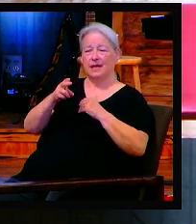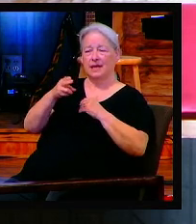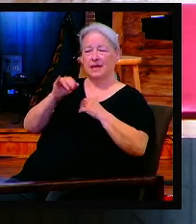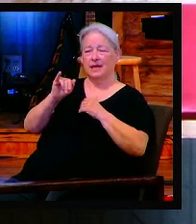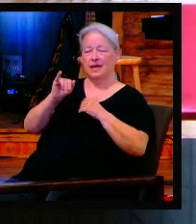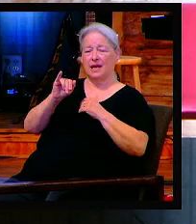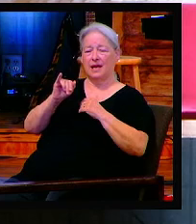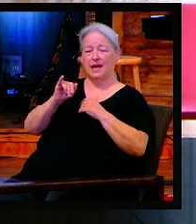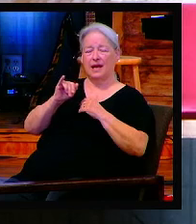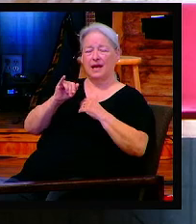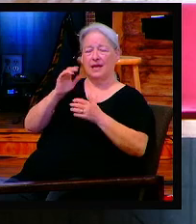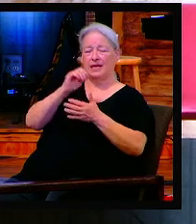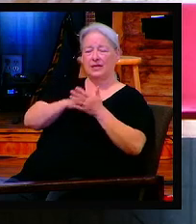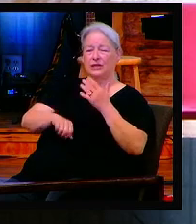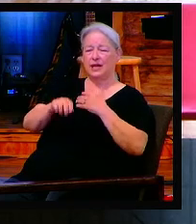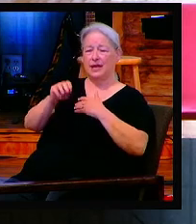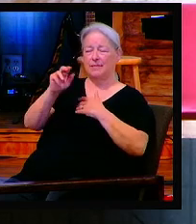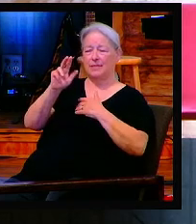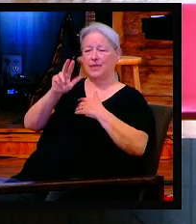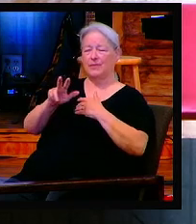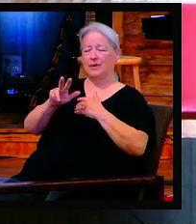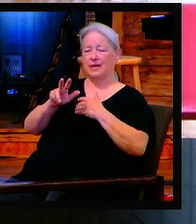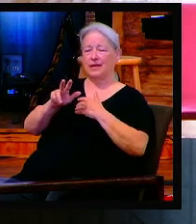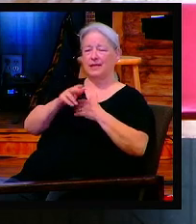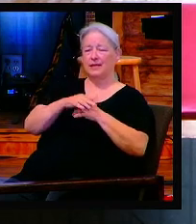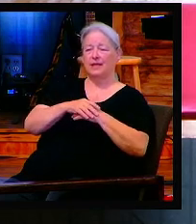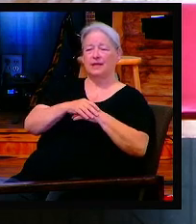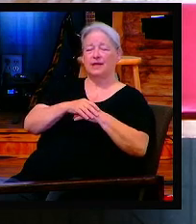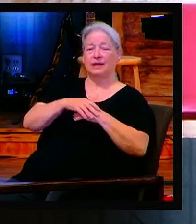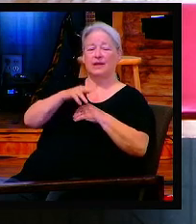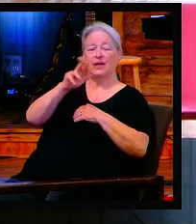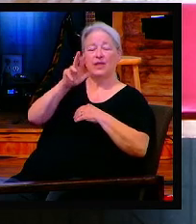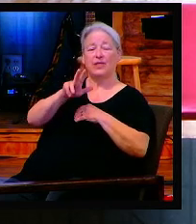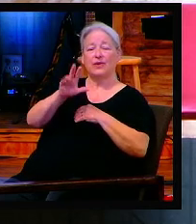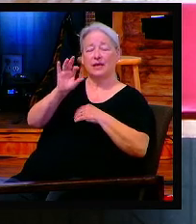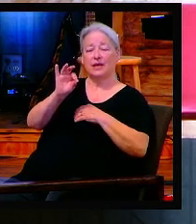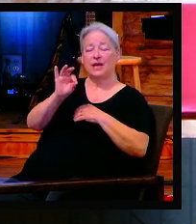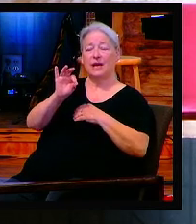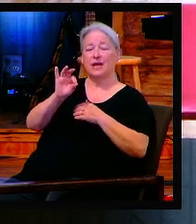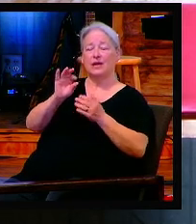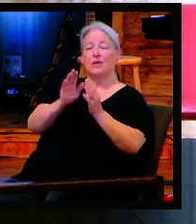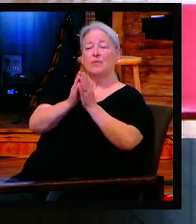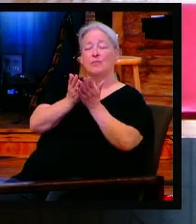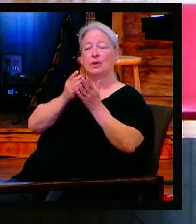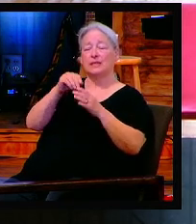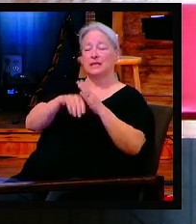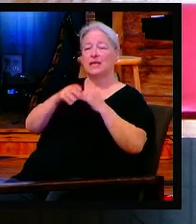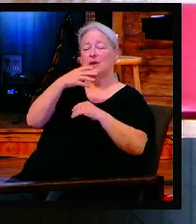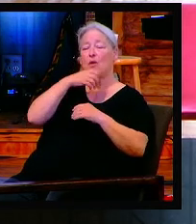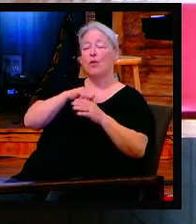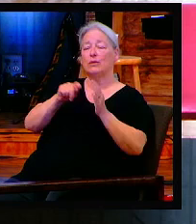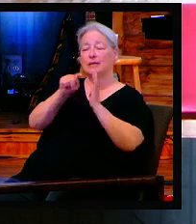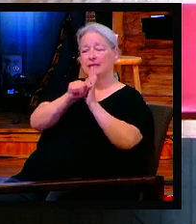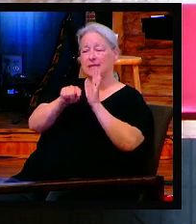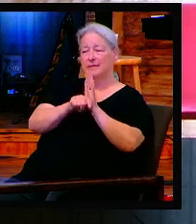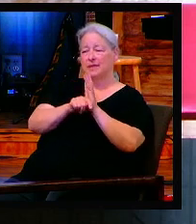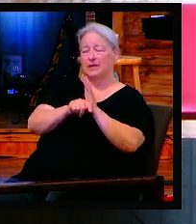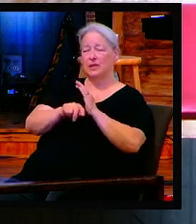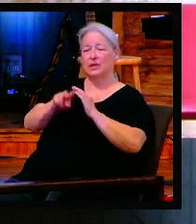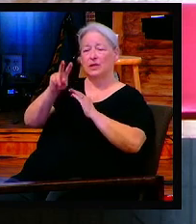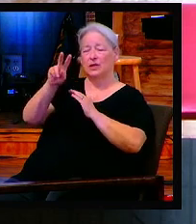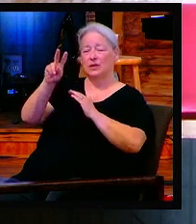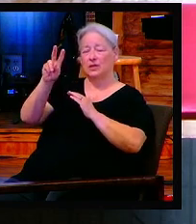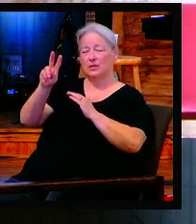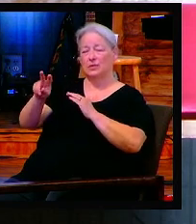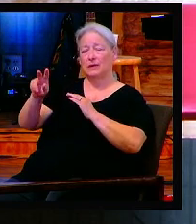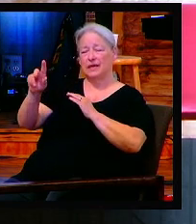remembrance. There's a 66 books in the Bible, 39 in the Old Testament, 27 in the New Testament. But did you realize of the 66 books, some of these books